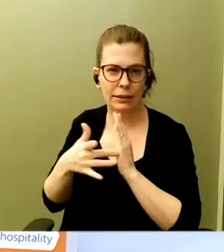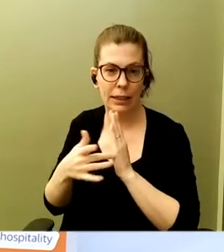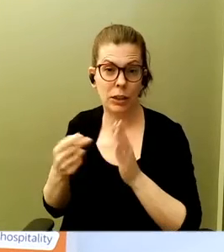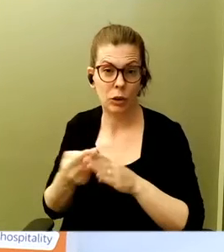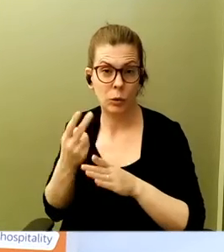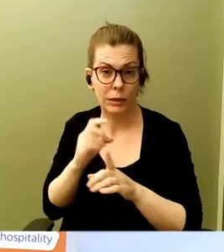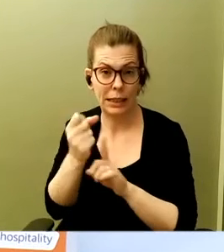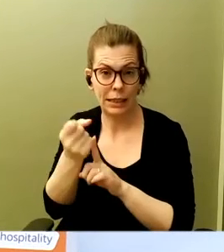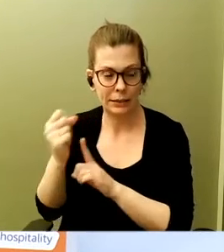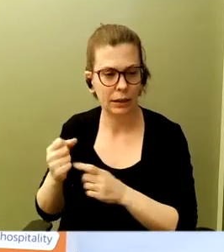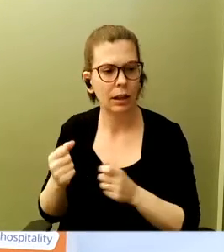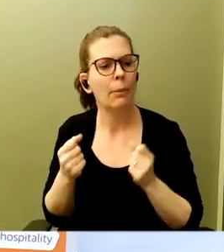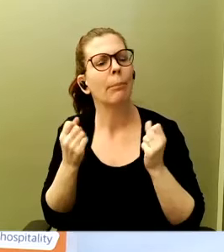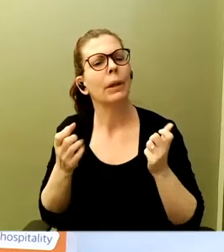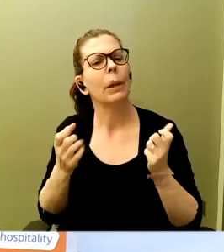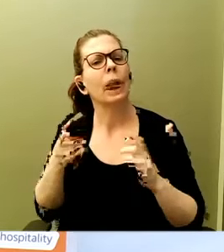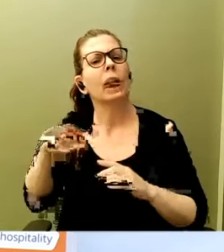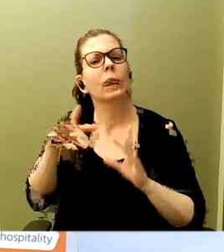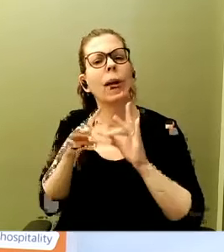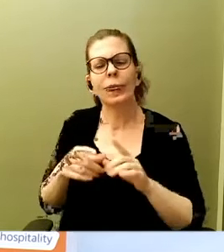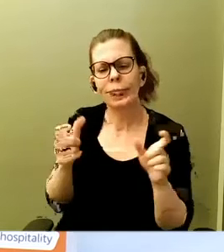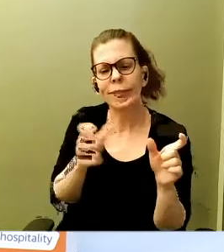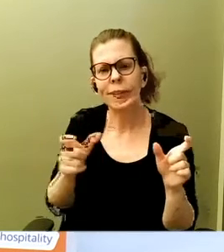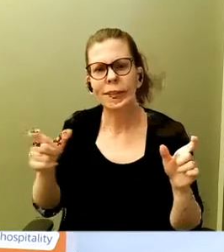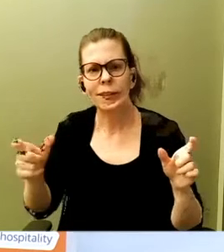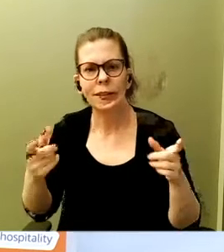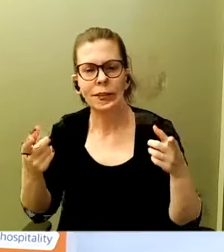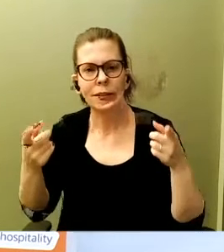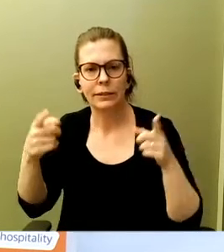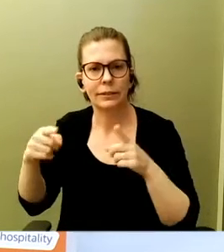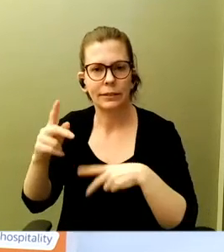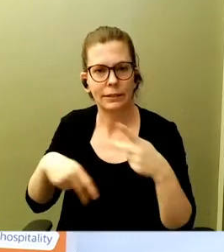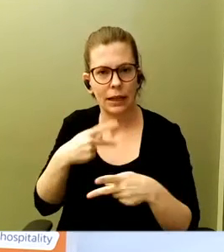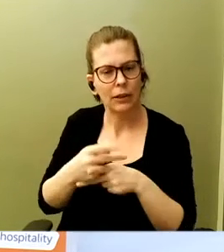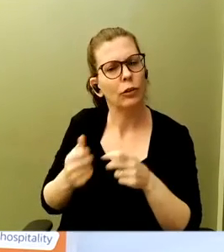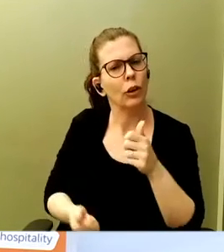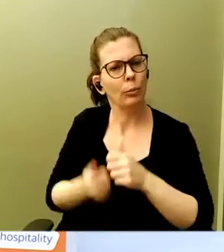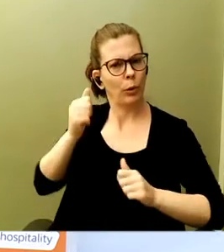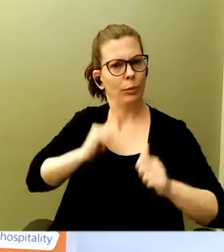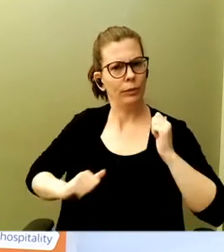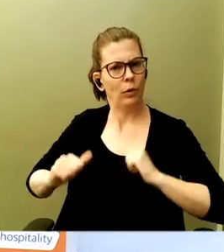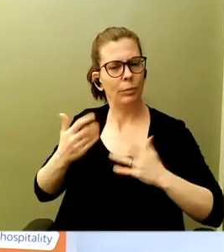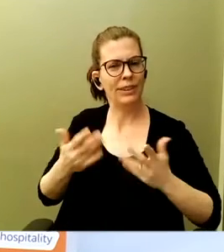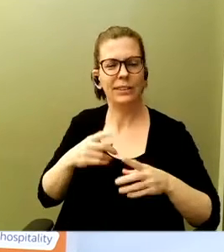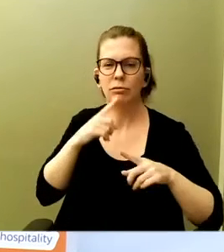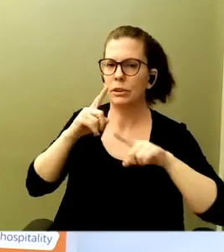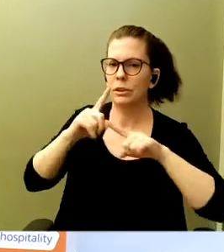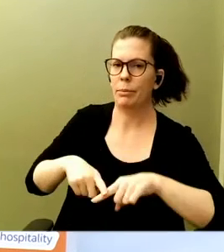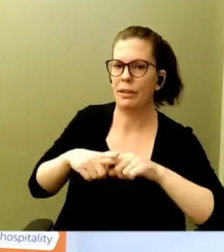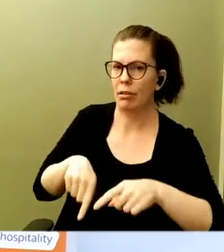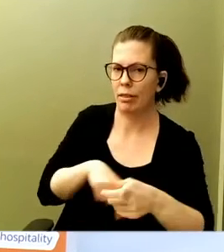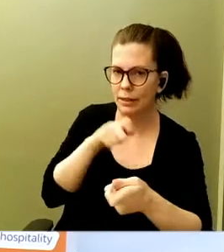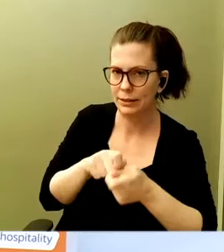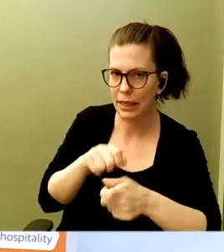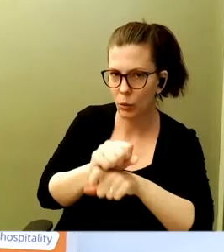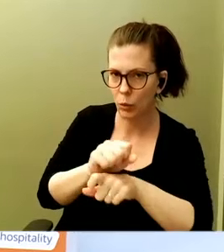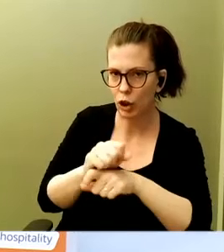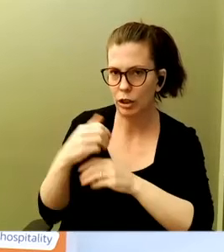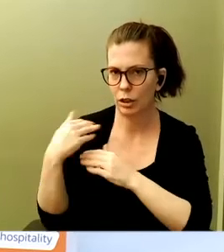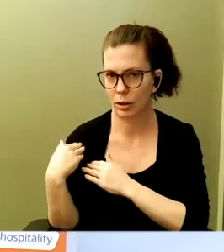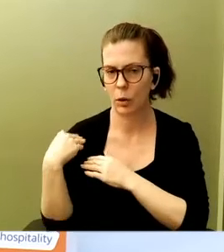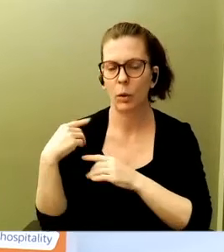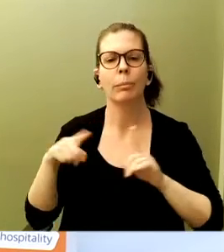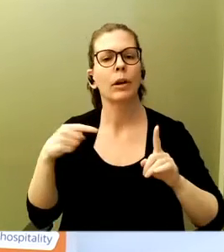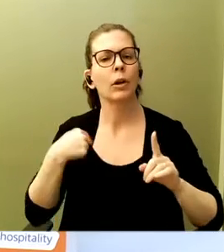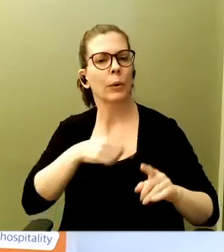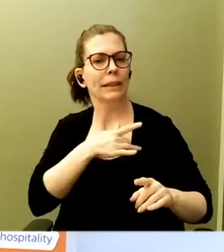lot of them, in terms of instance types, to get the most performance out of them, it depends on the exact workload. But we tend to see at the